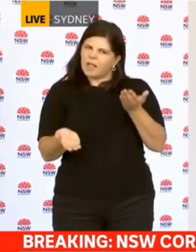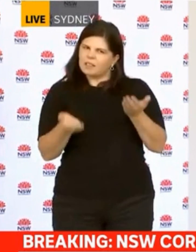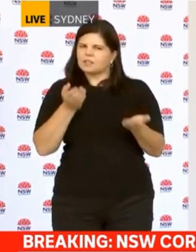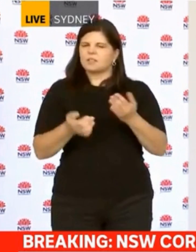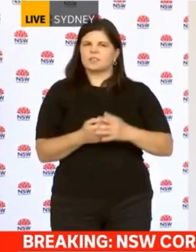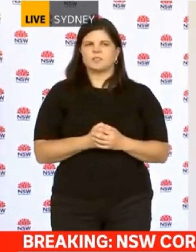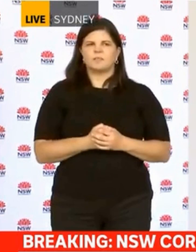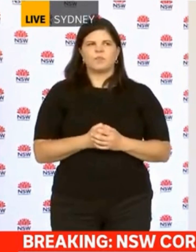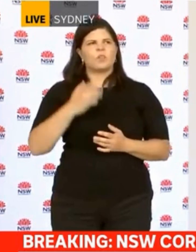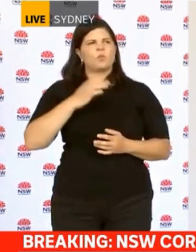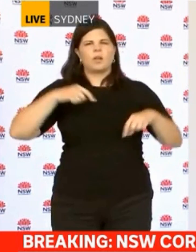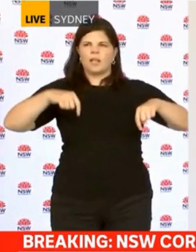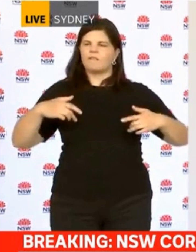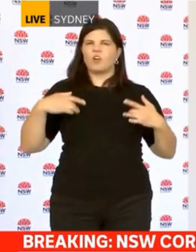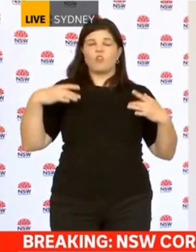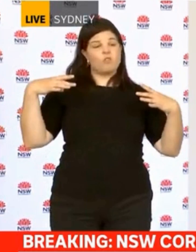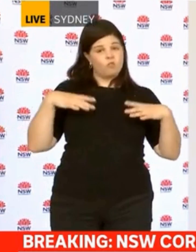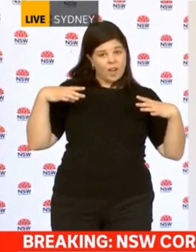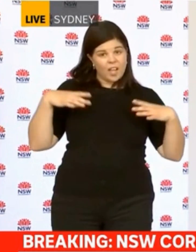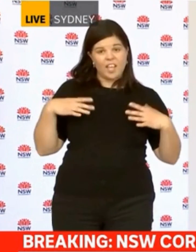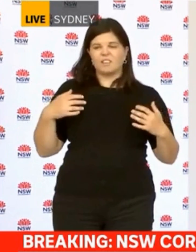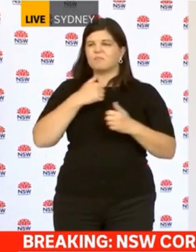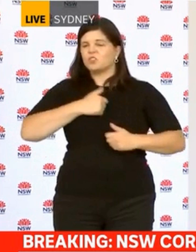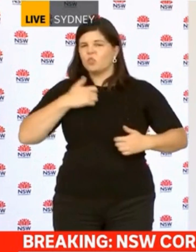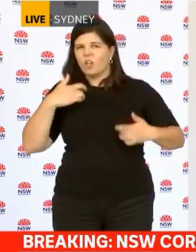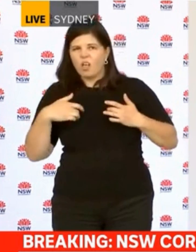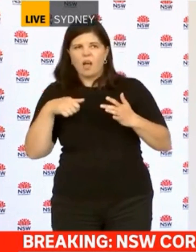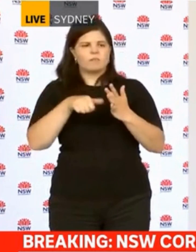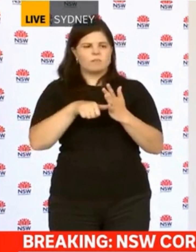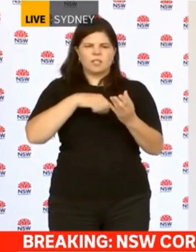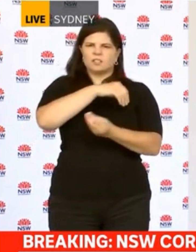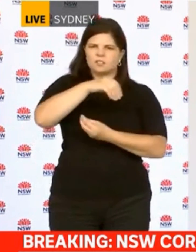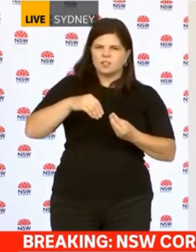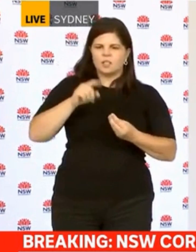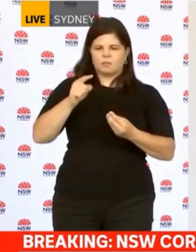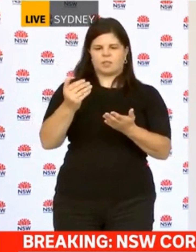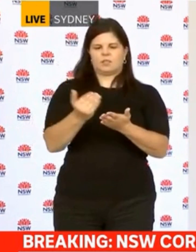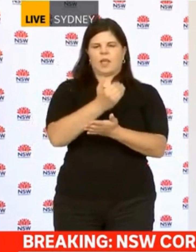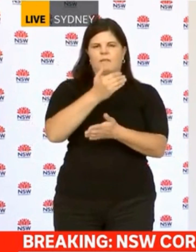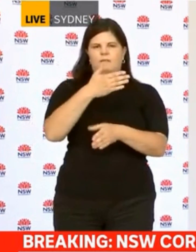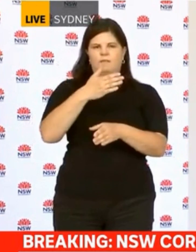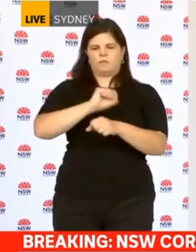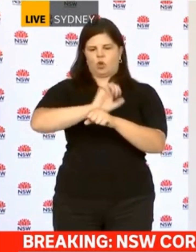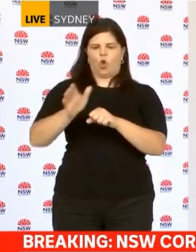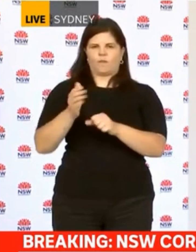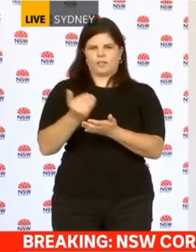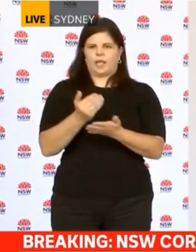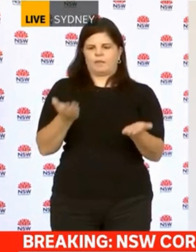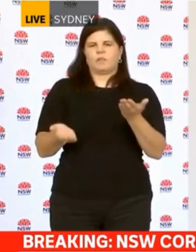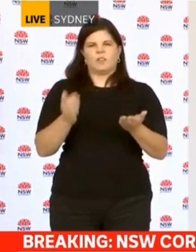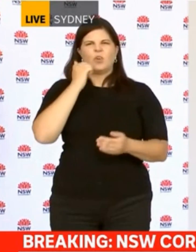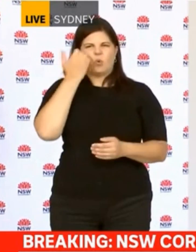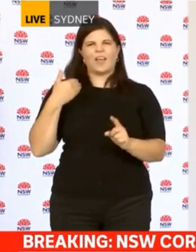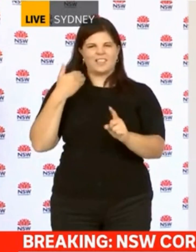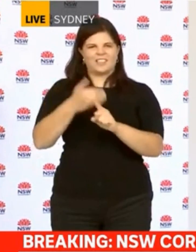live as freely as possible, to maintain their livelihoods as much as possible, but in a COVID safe way. And that's always been our